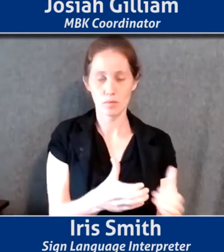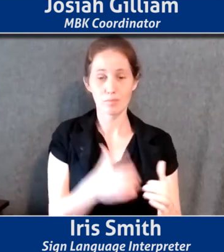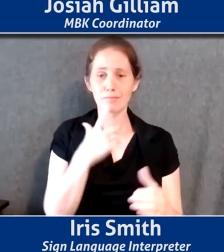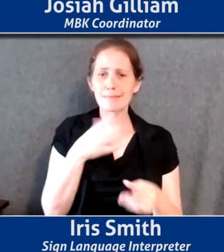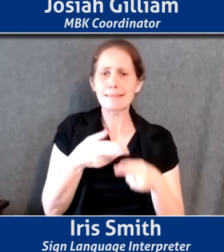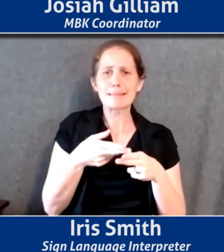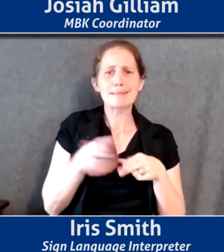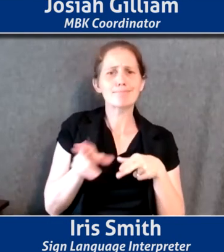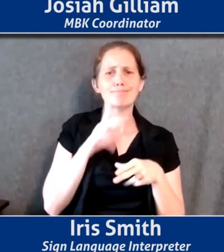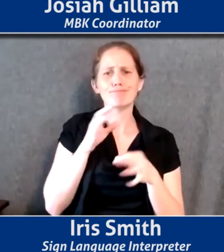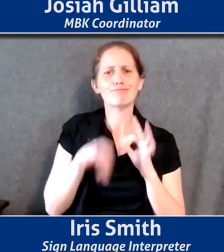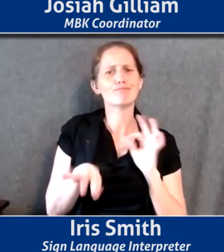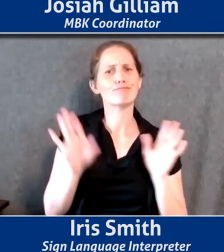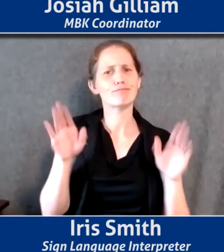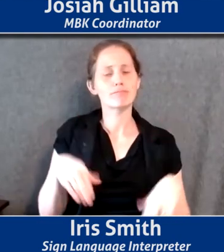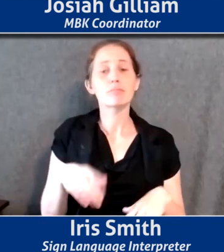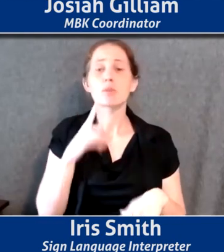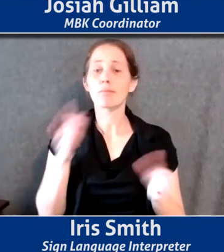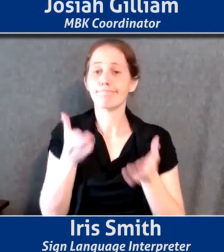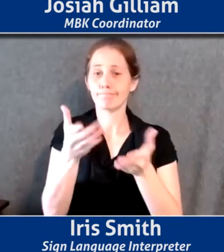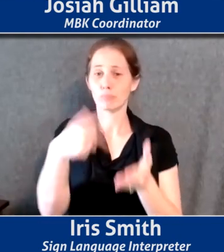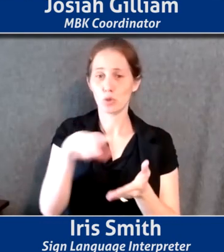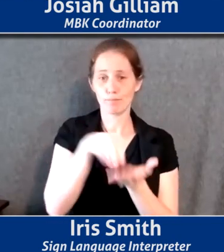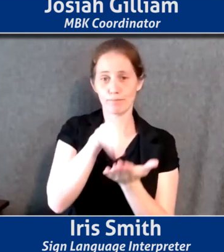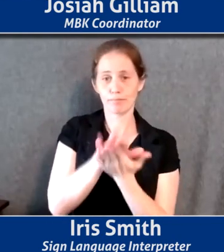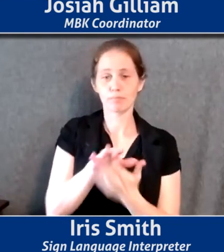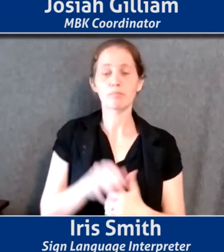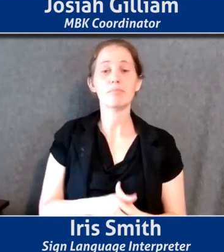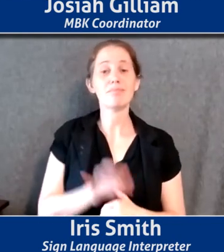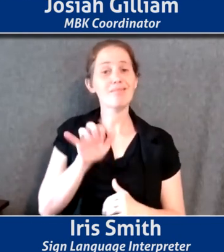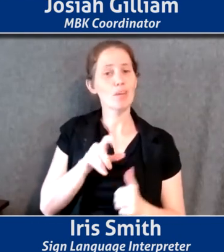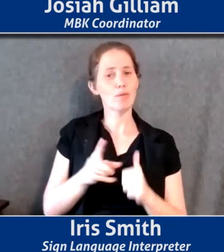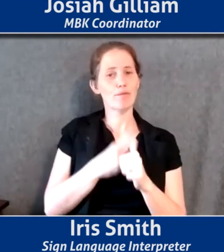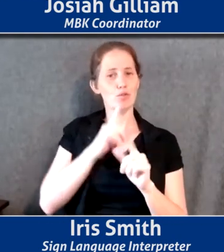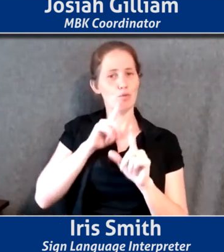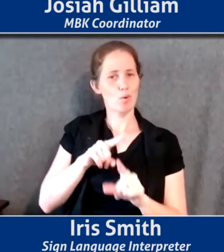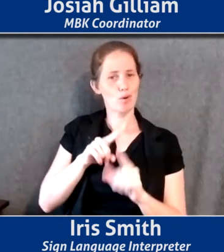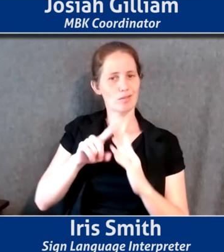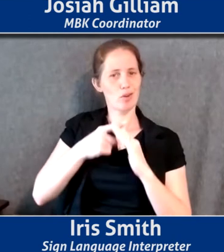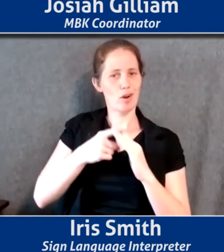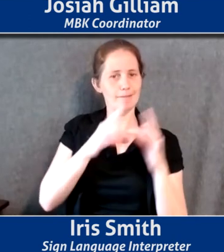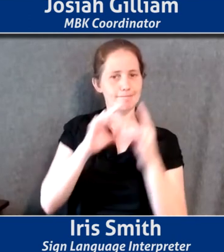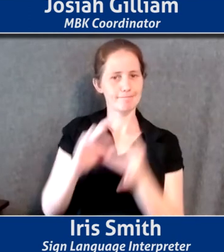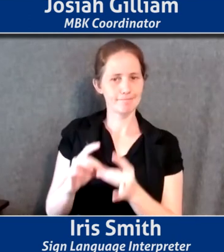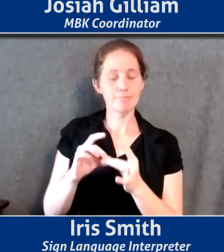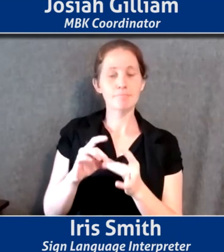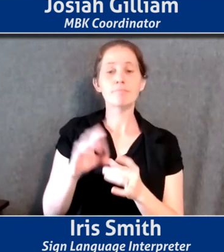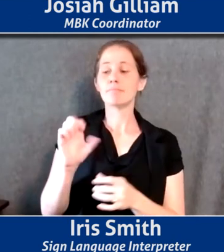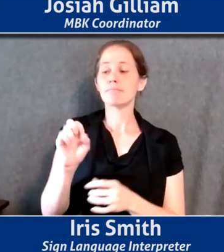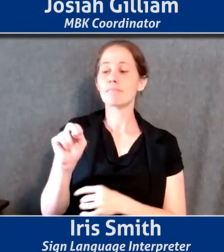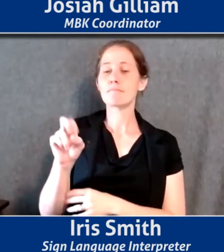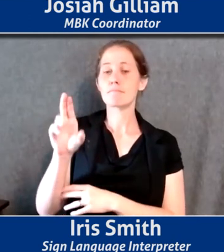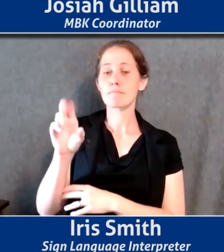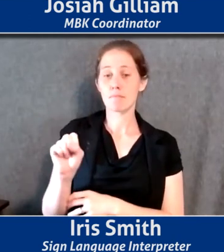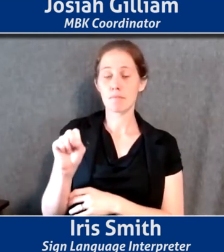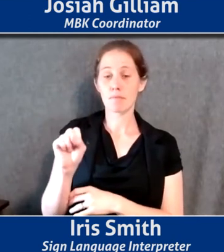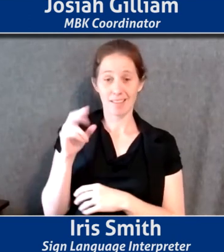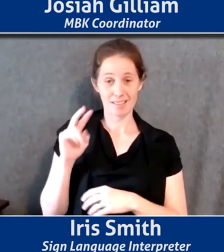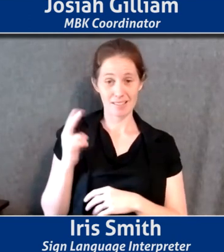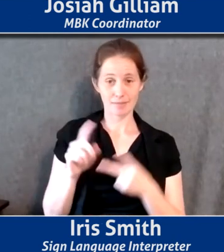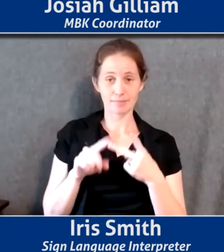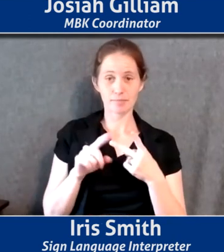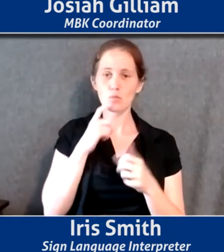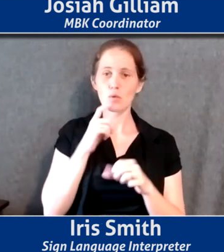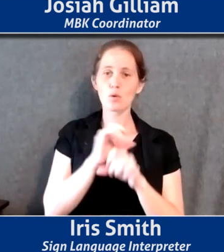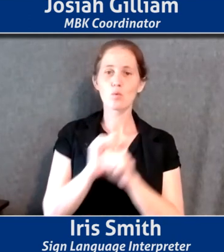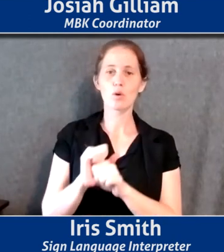short. So I encourage people to do that. Um, so that was why the first report started with that data. And then we will be, um, working with researchers,